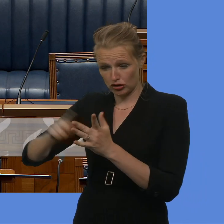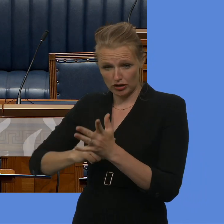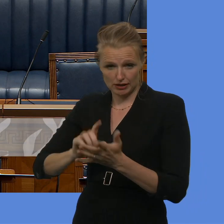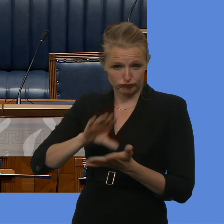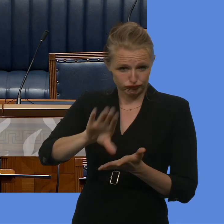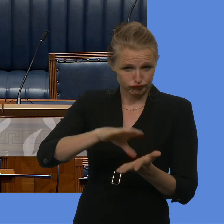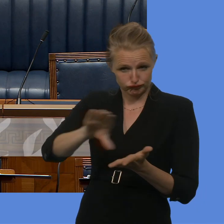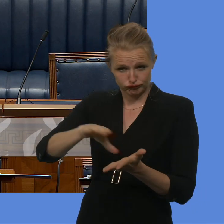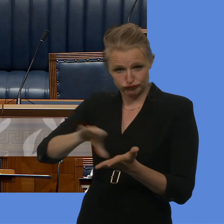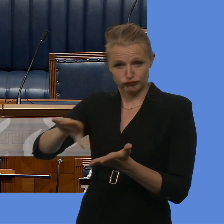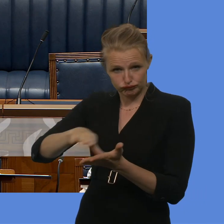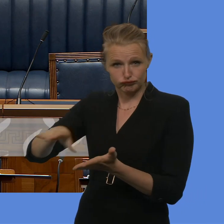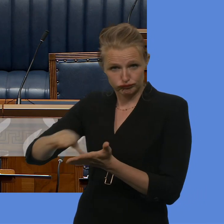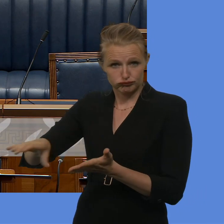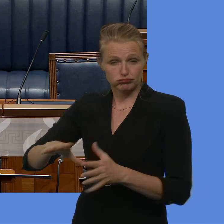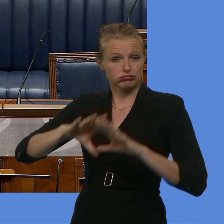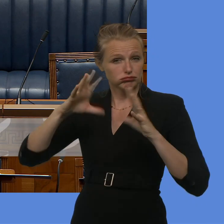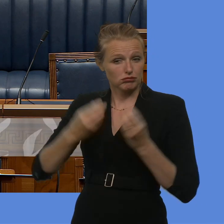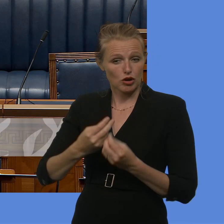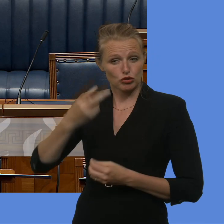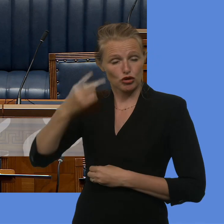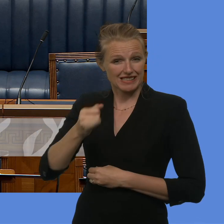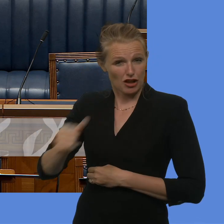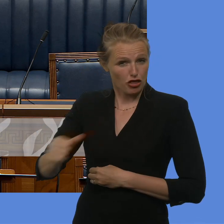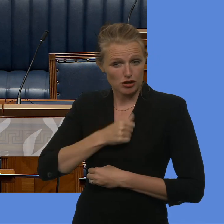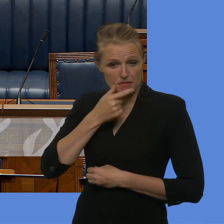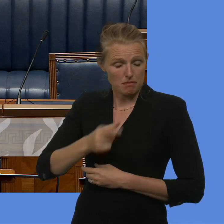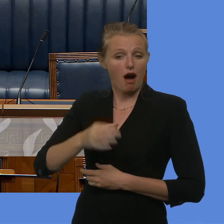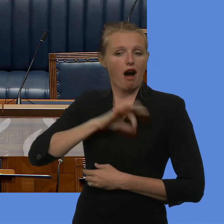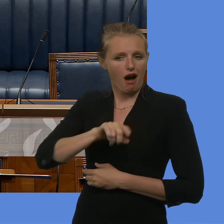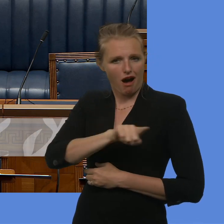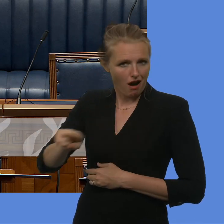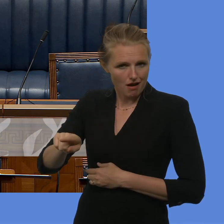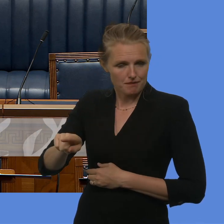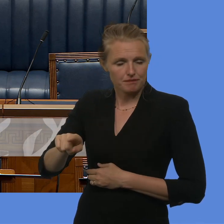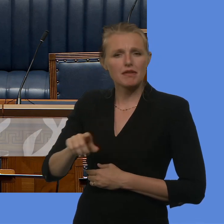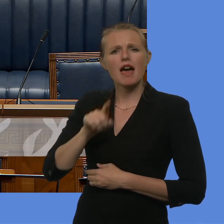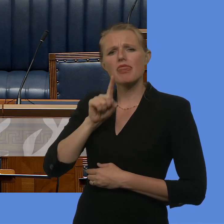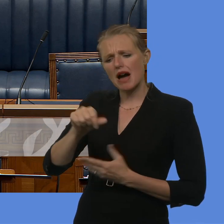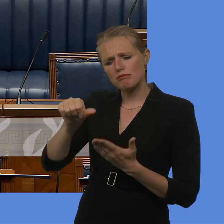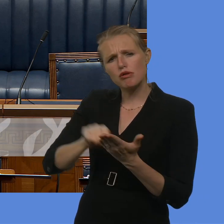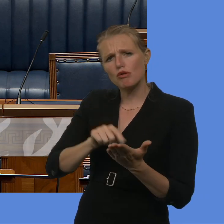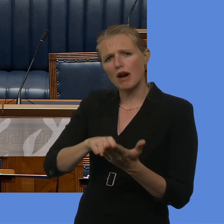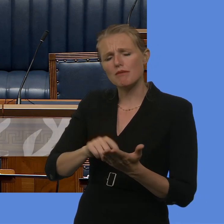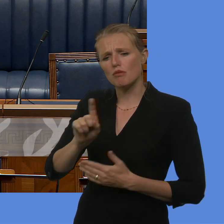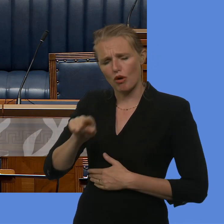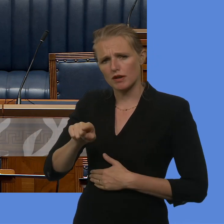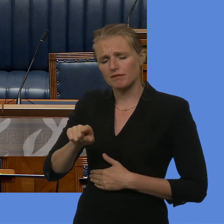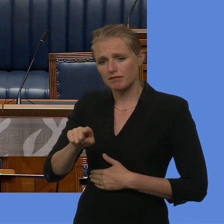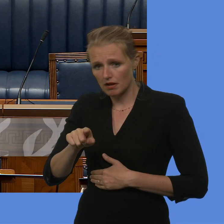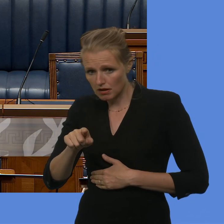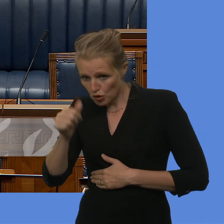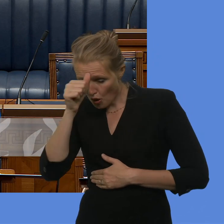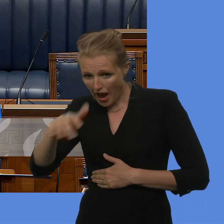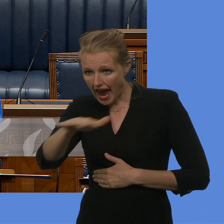260,000 people. The Central Good Relations Fund is an annual, merit-based programme designed to deliver and support projects